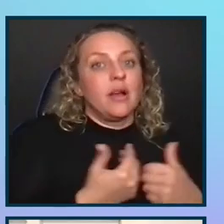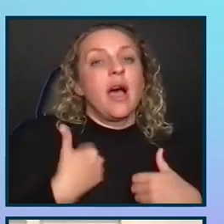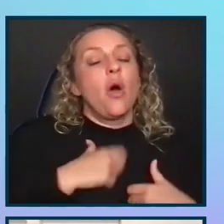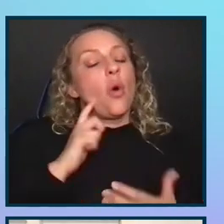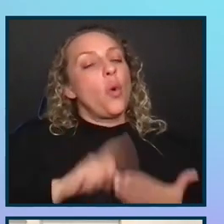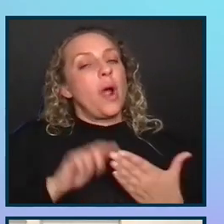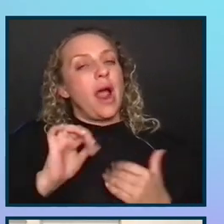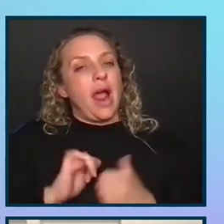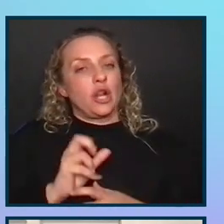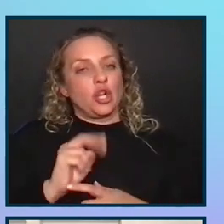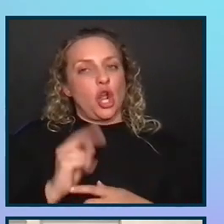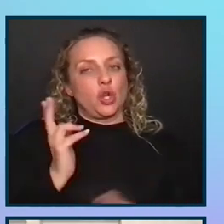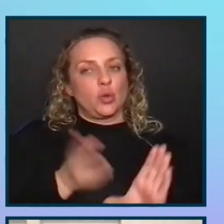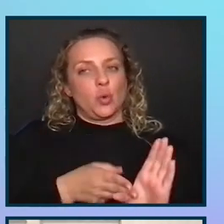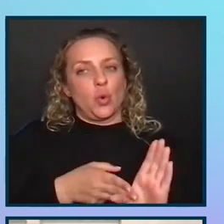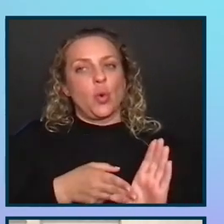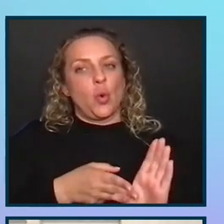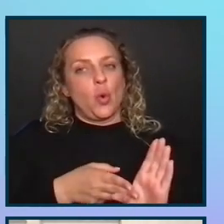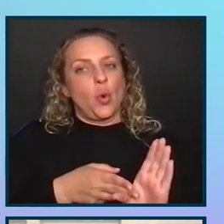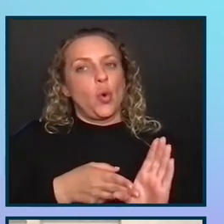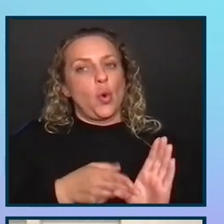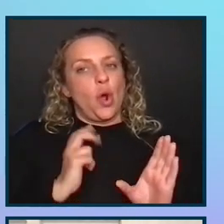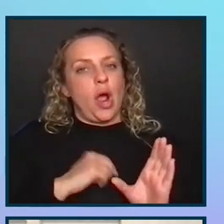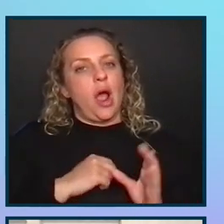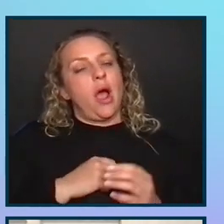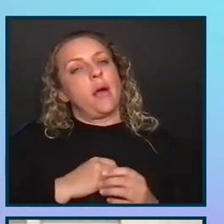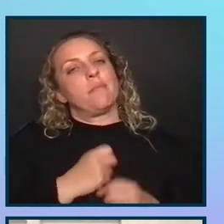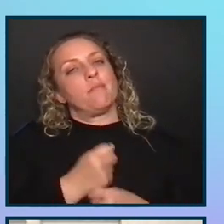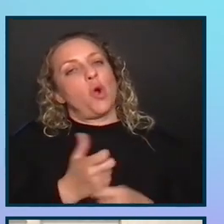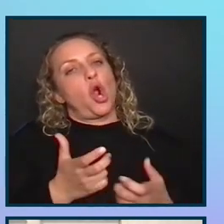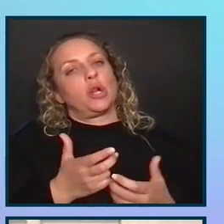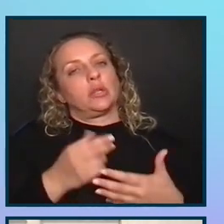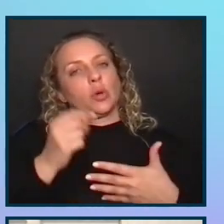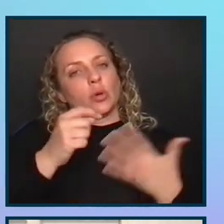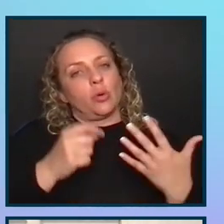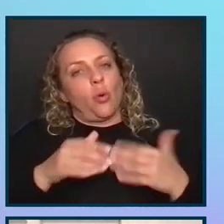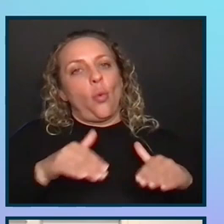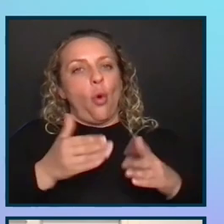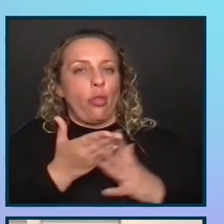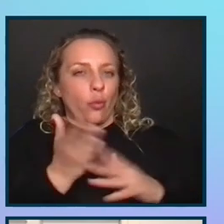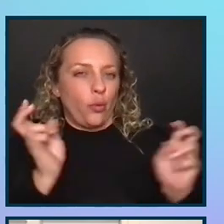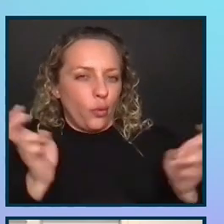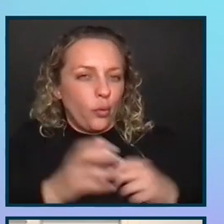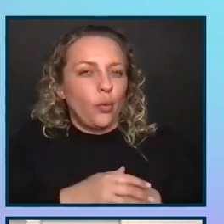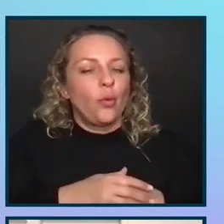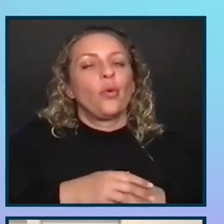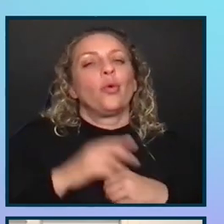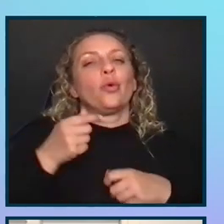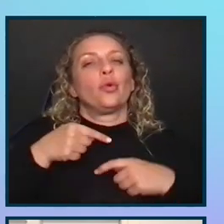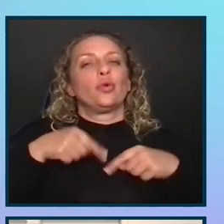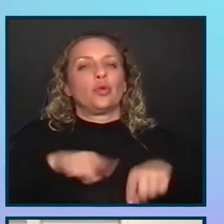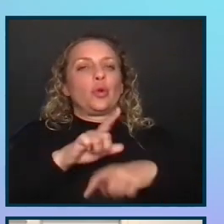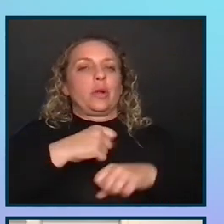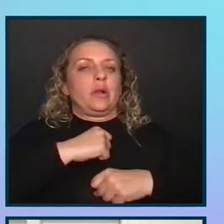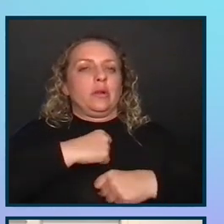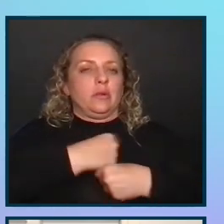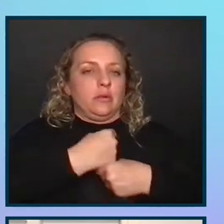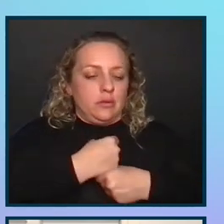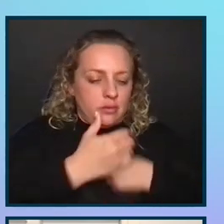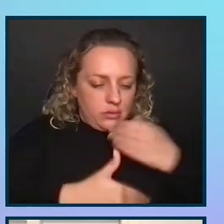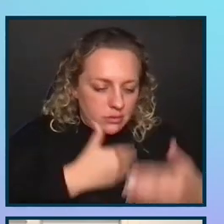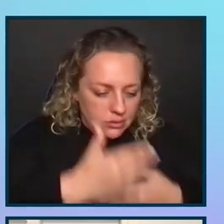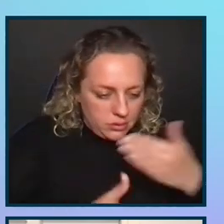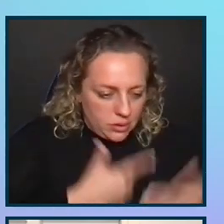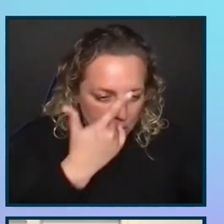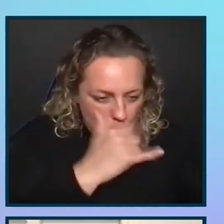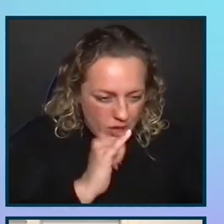having John join a product walkthrough during the statement of work creation. So as we were starting to form, what is the shape